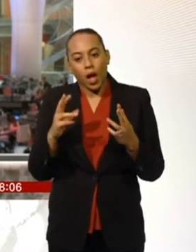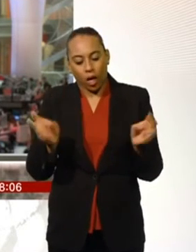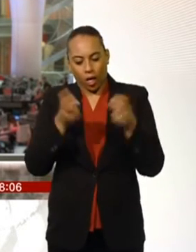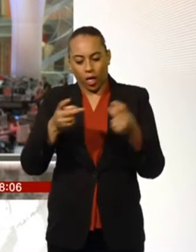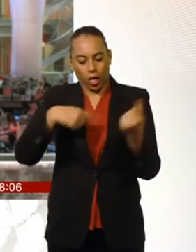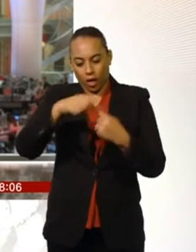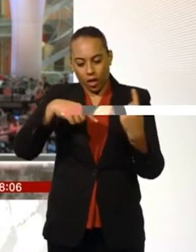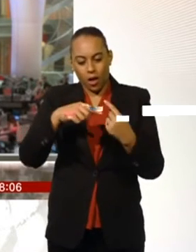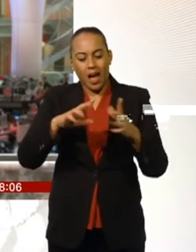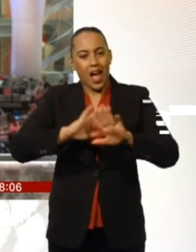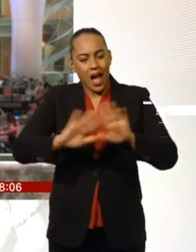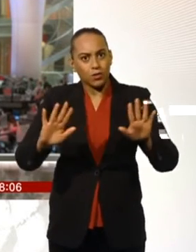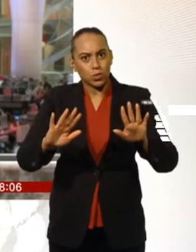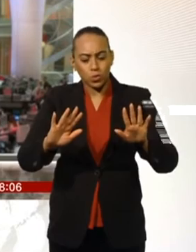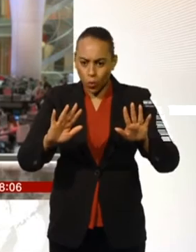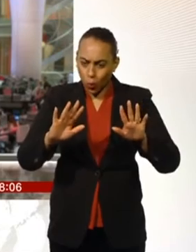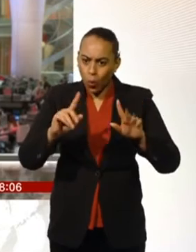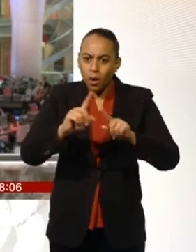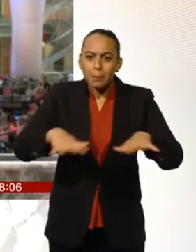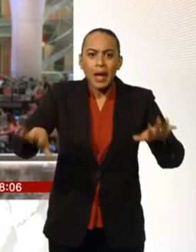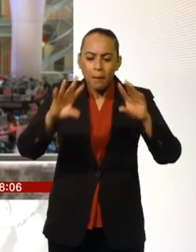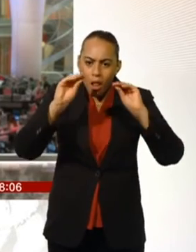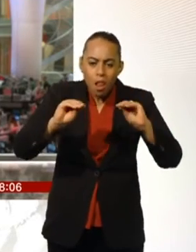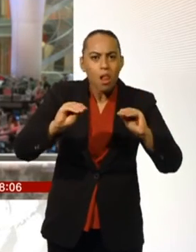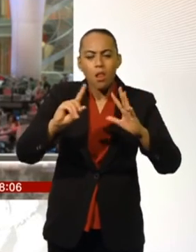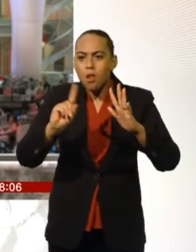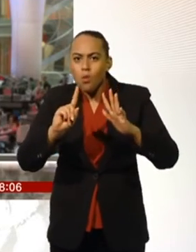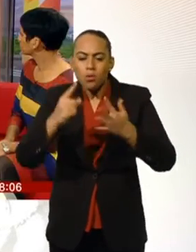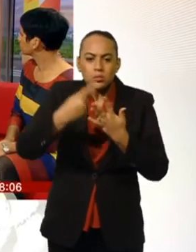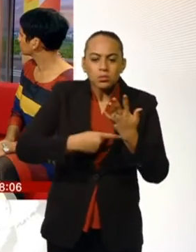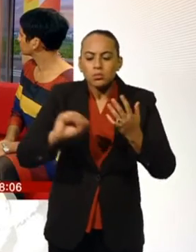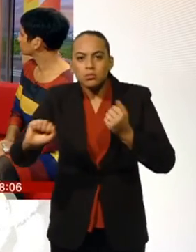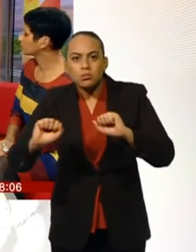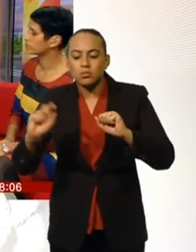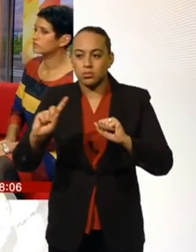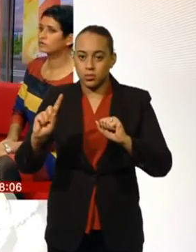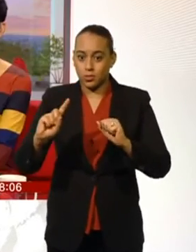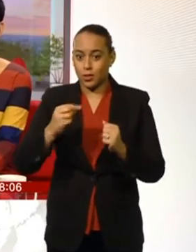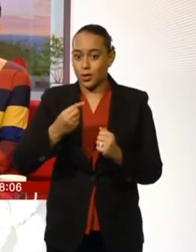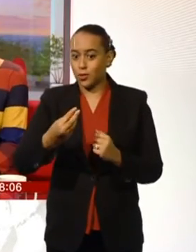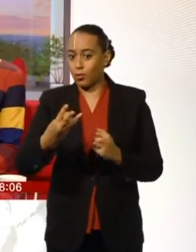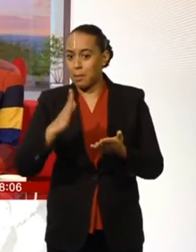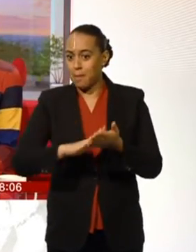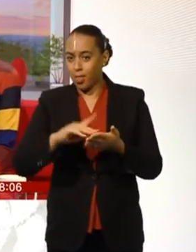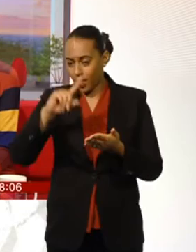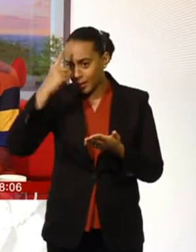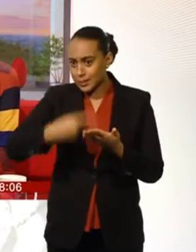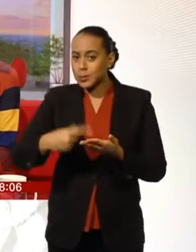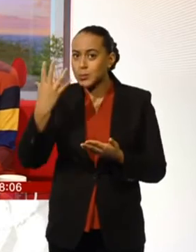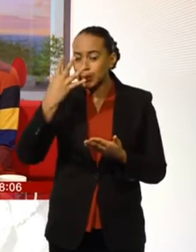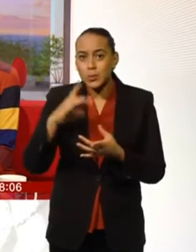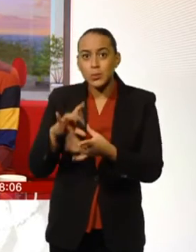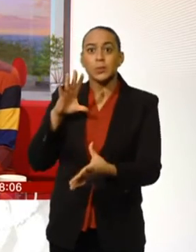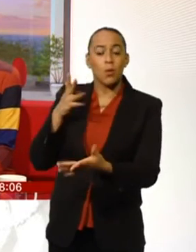make a huge decision, and potentially one within just a few months. What's for the moment? Thank you. The French President,